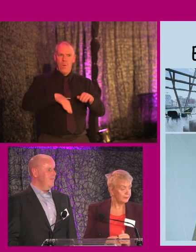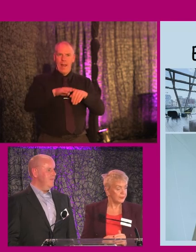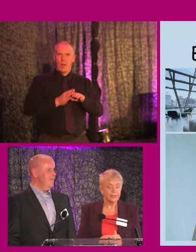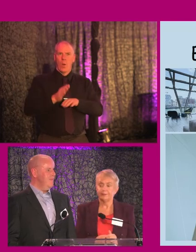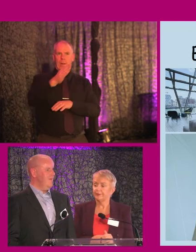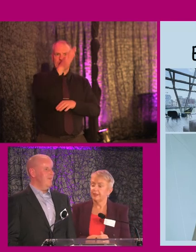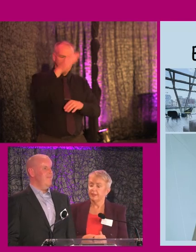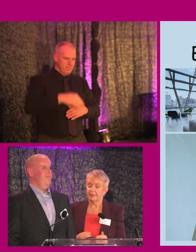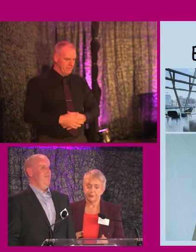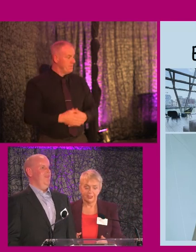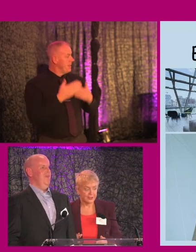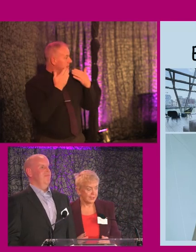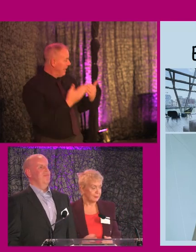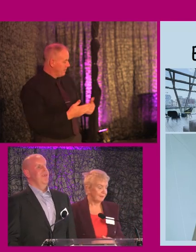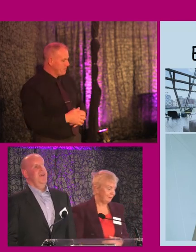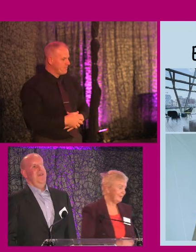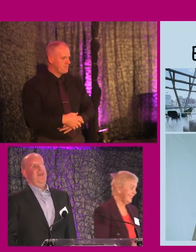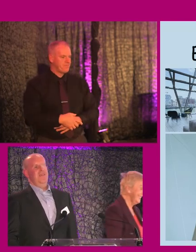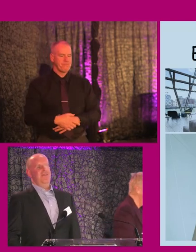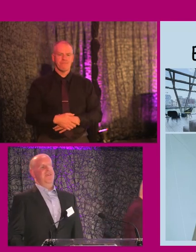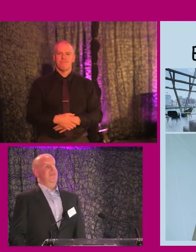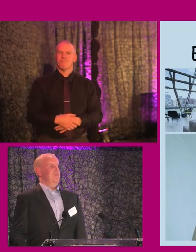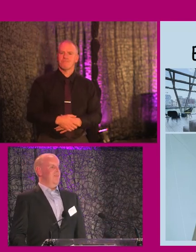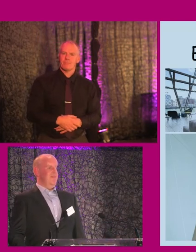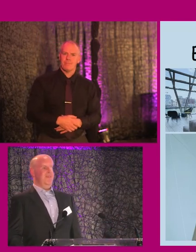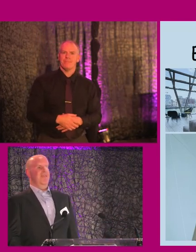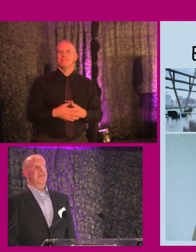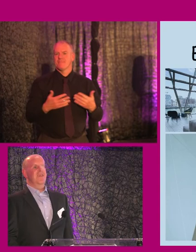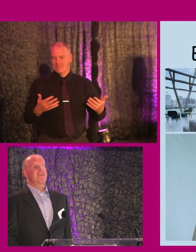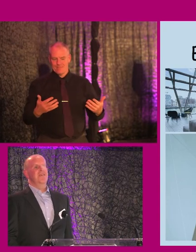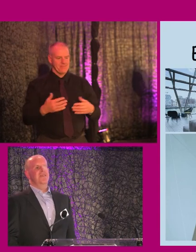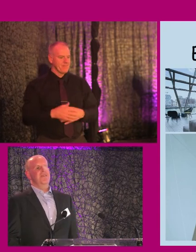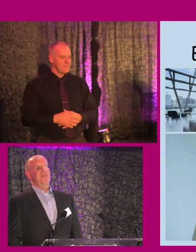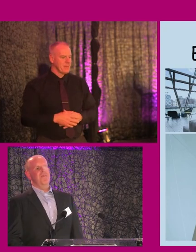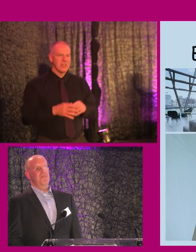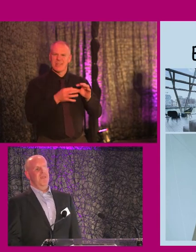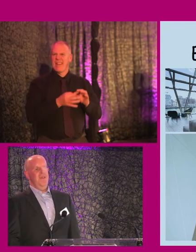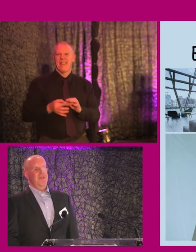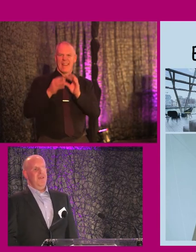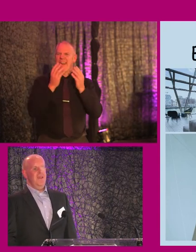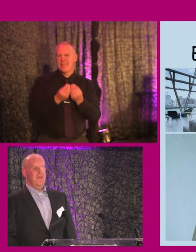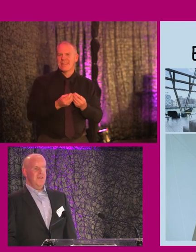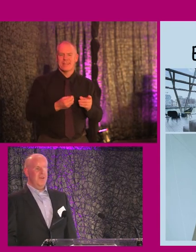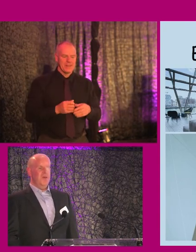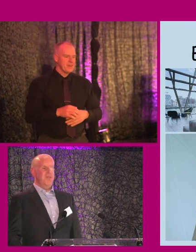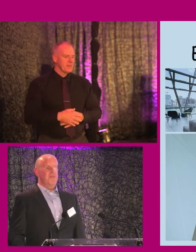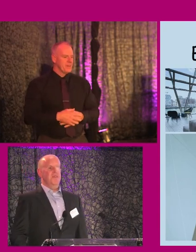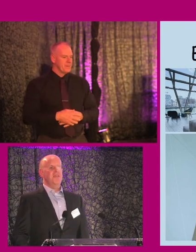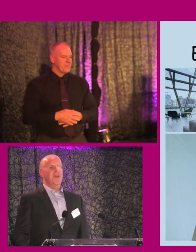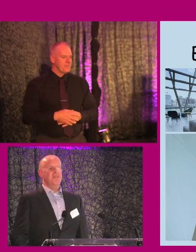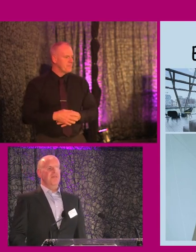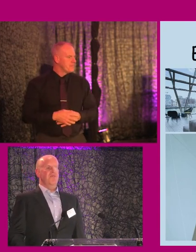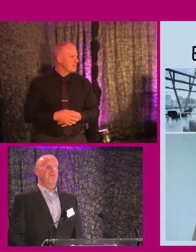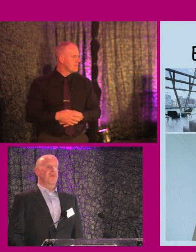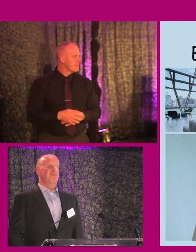Yeah, all right. Thank you, Terry. We're nearly out of time as well. Yeah, so just to tie it all together. So it's kind of, I hope that gives you